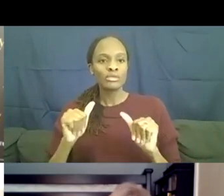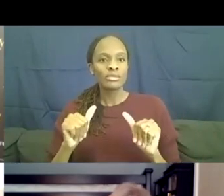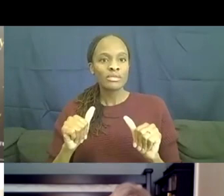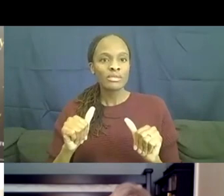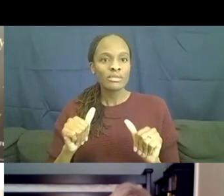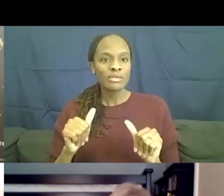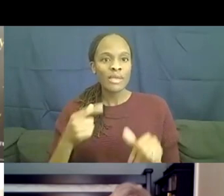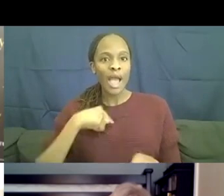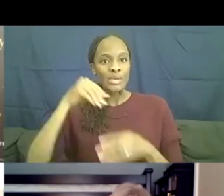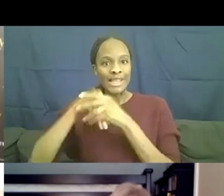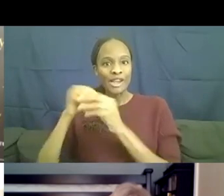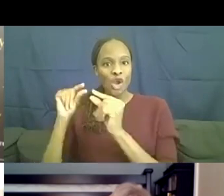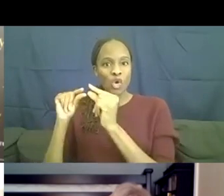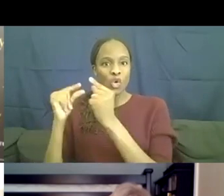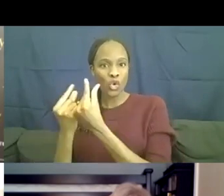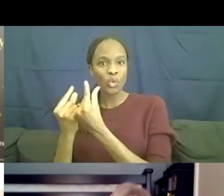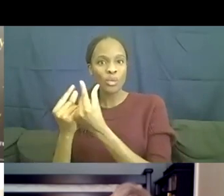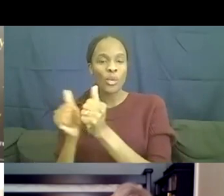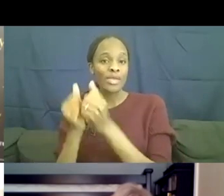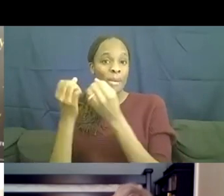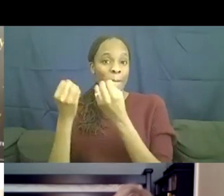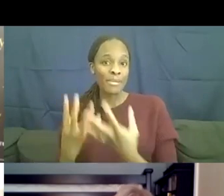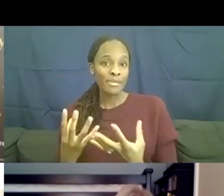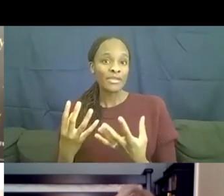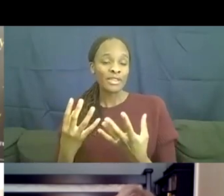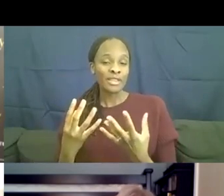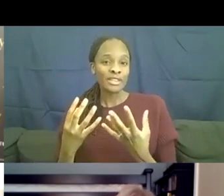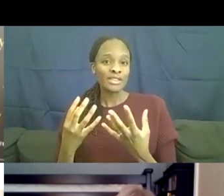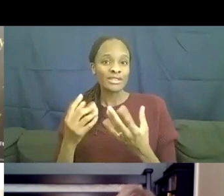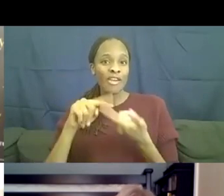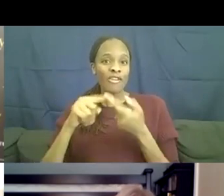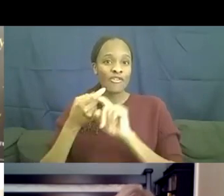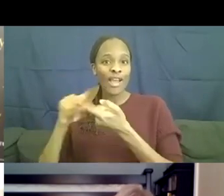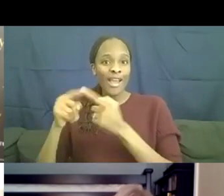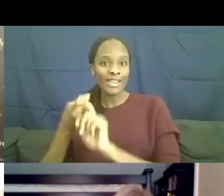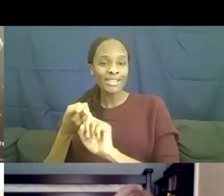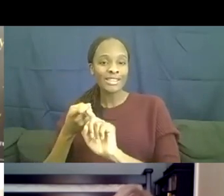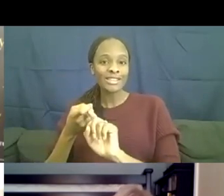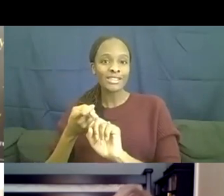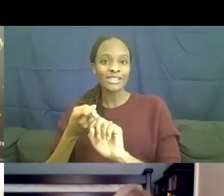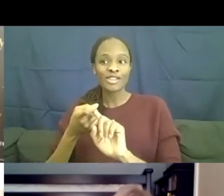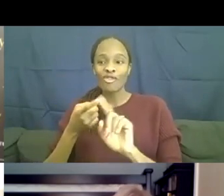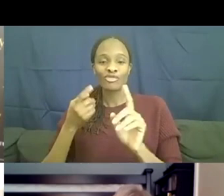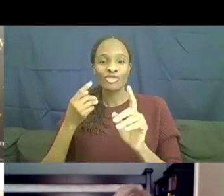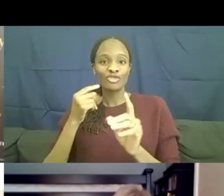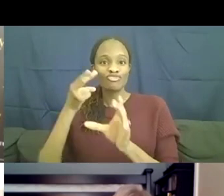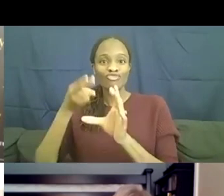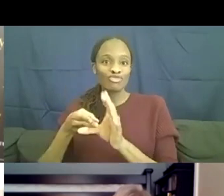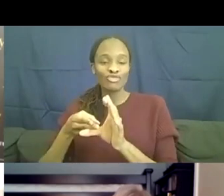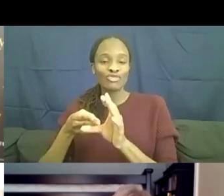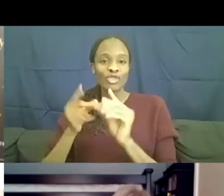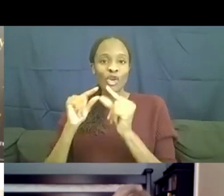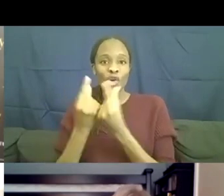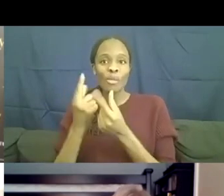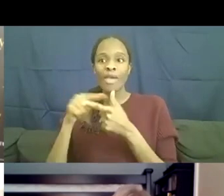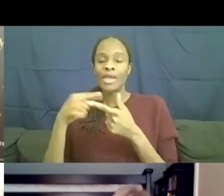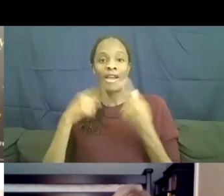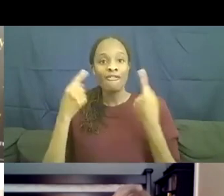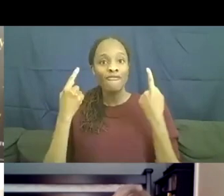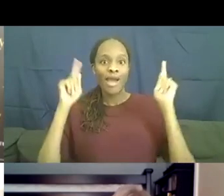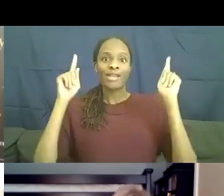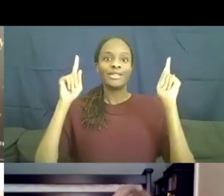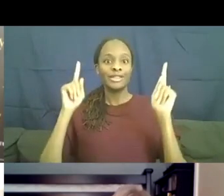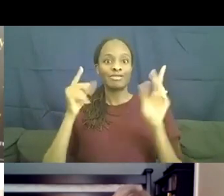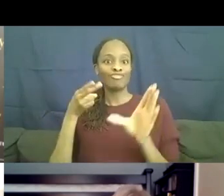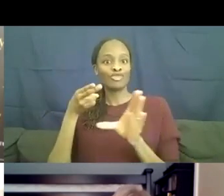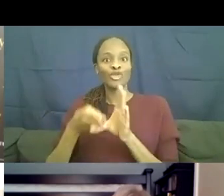was in a group of a bunch of friends and I made the final group and I finally got on the show. So I,